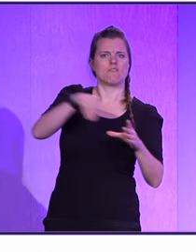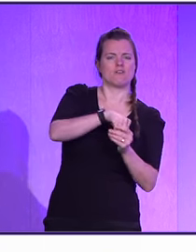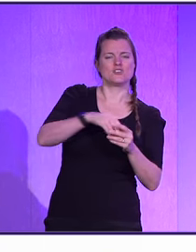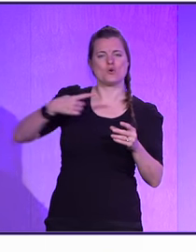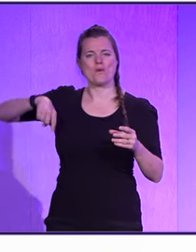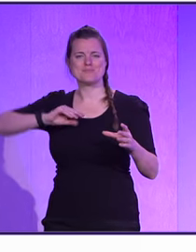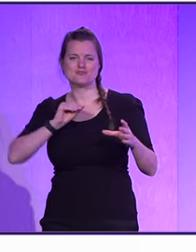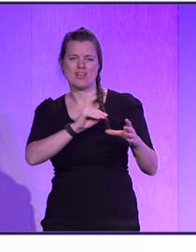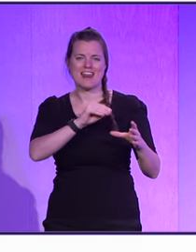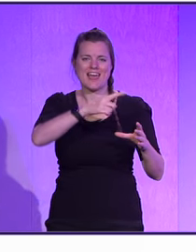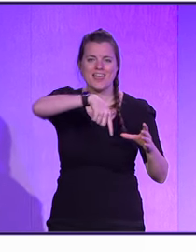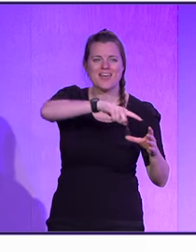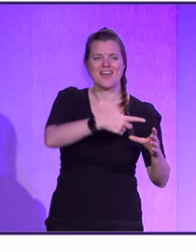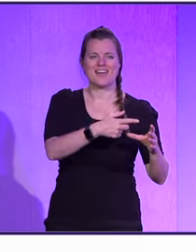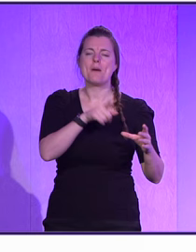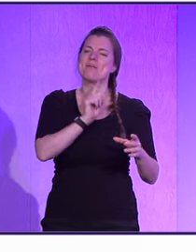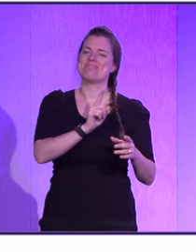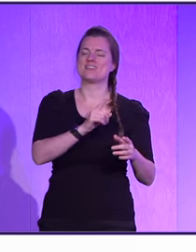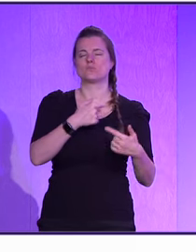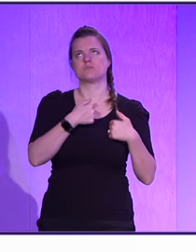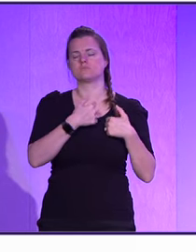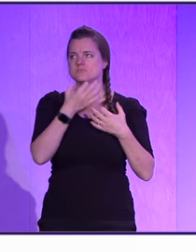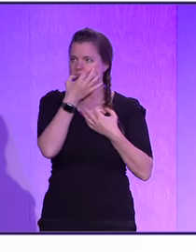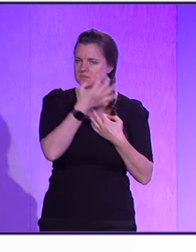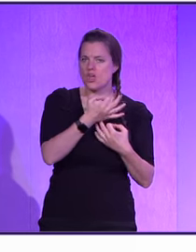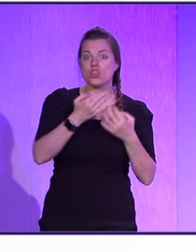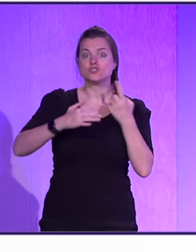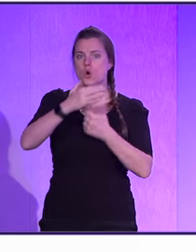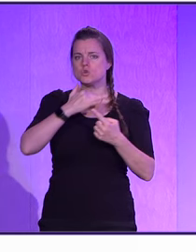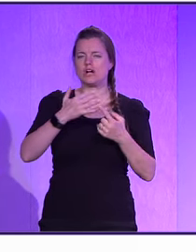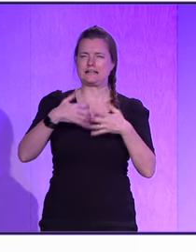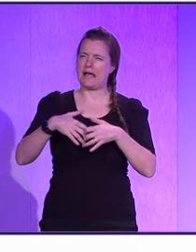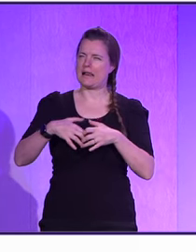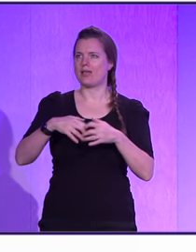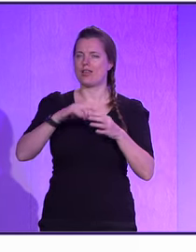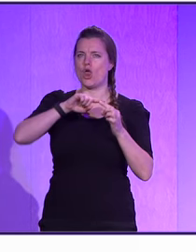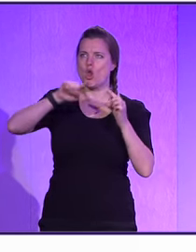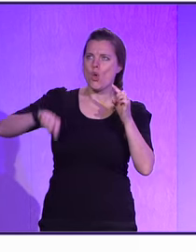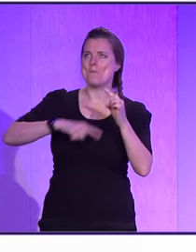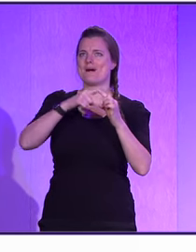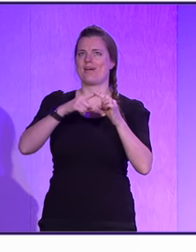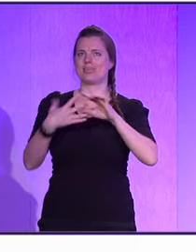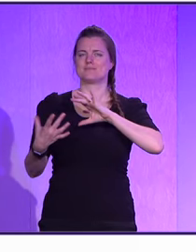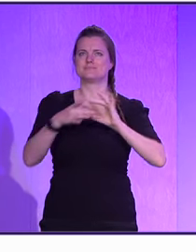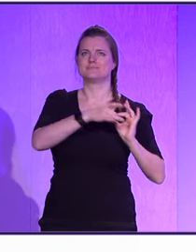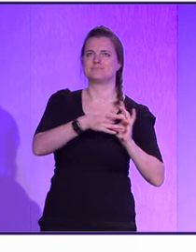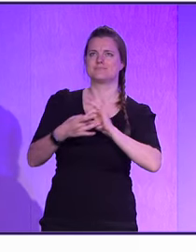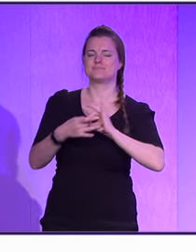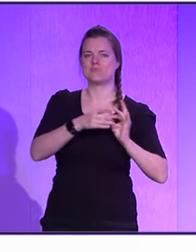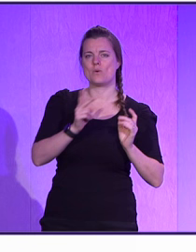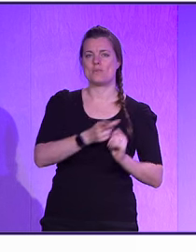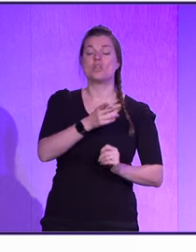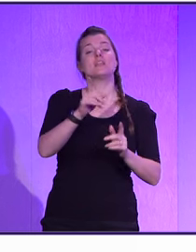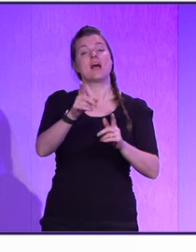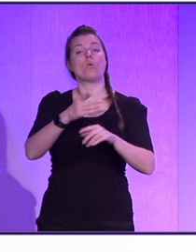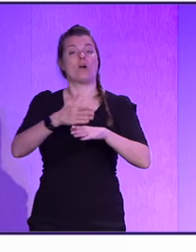that's what fascinates me, right? That kind of socio-technical kind of loop in between both. Because we had